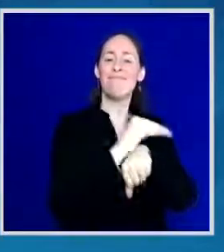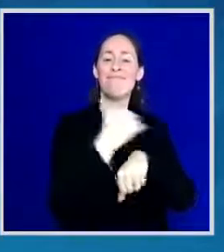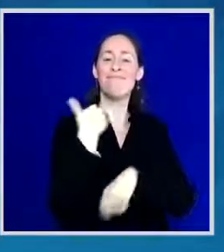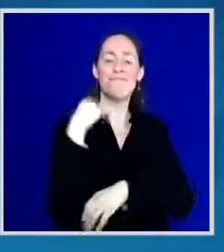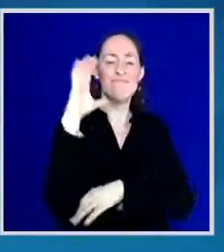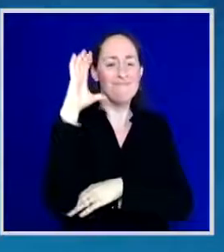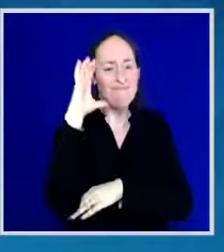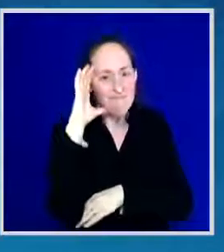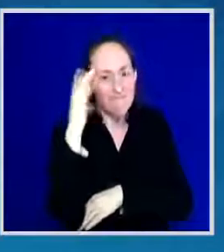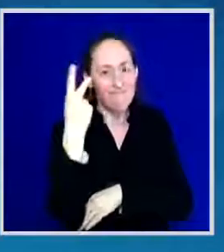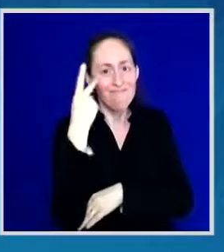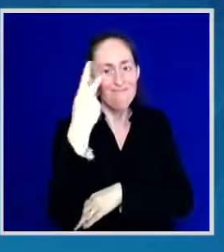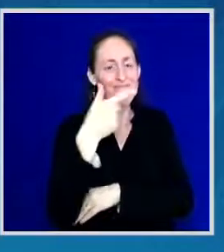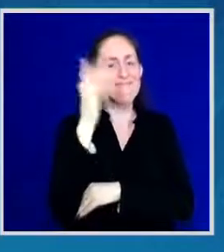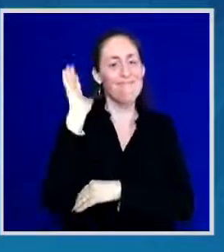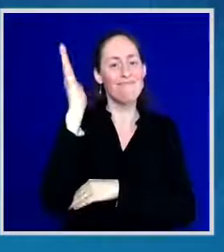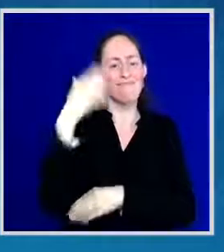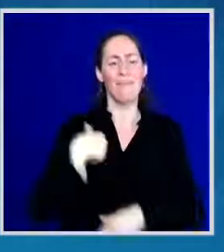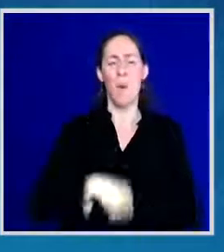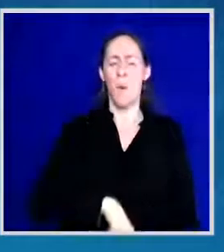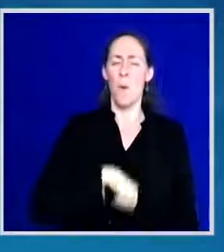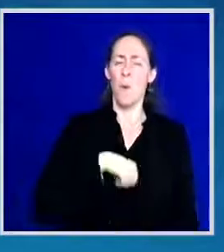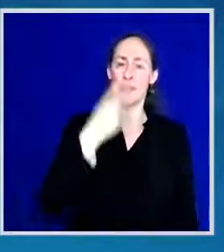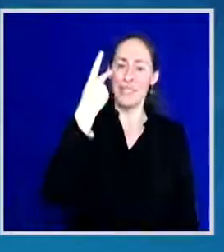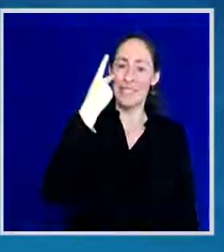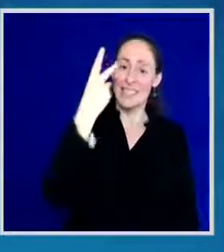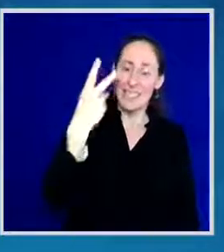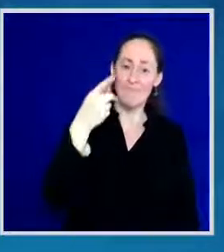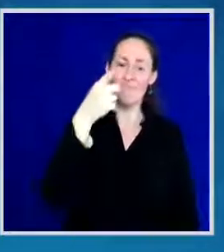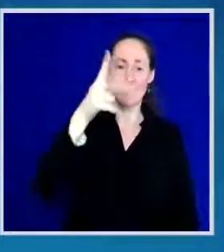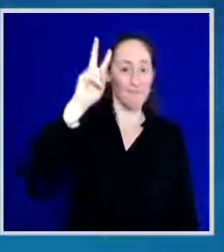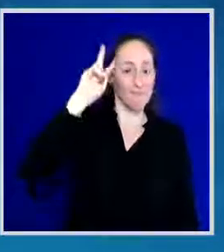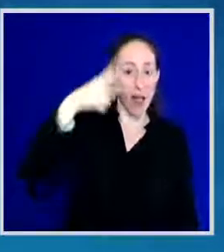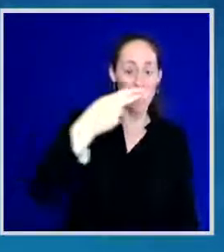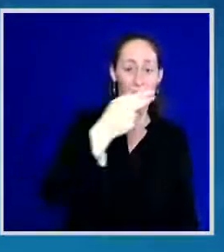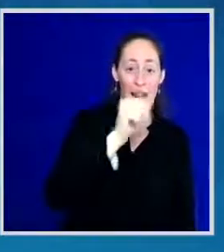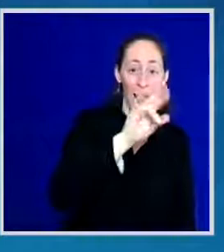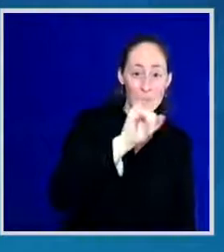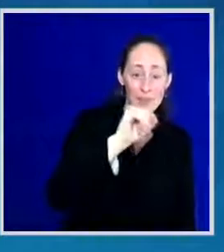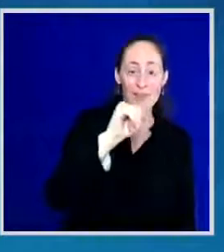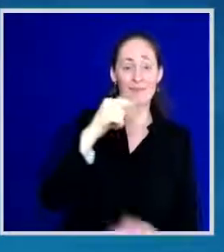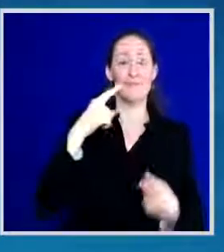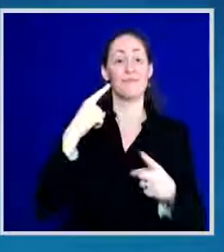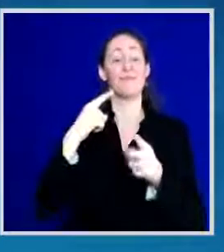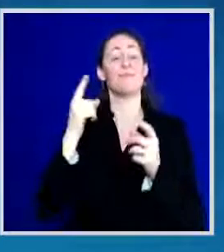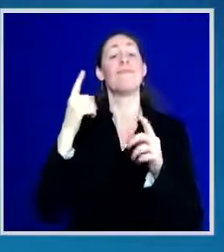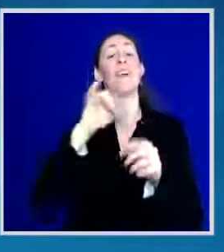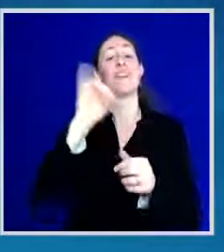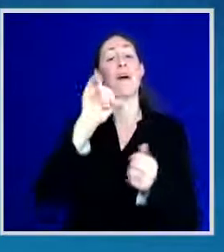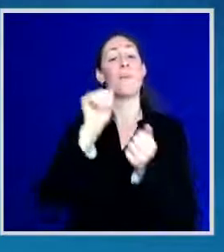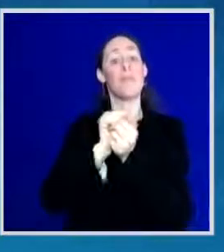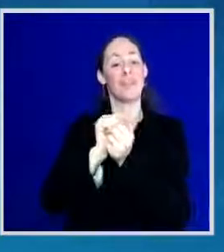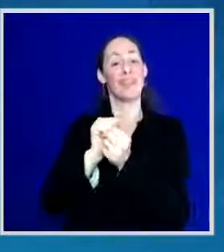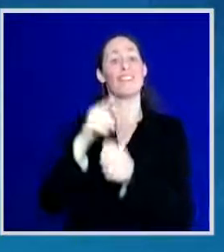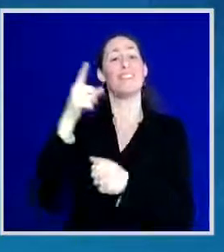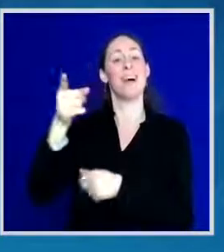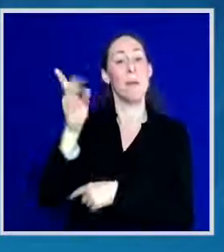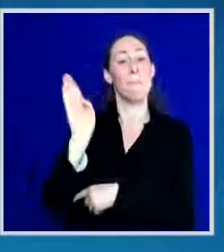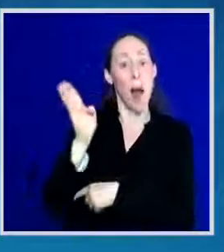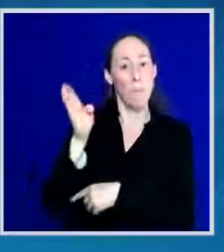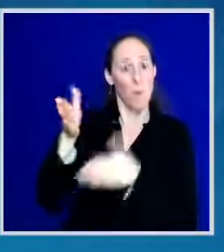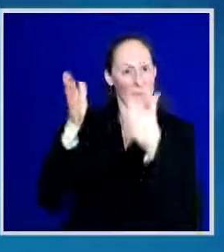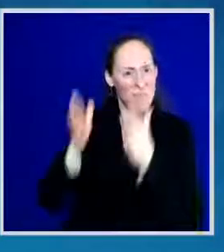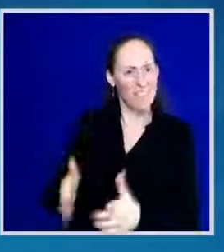Harris together with Baltimore's daughter Speaker Nancy Pelosi as they